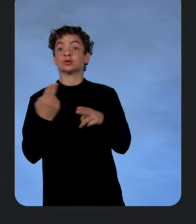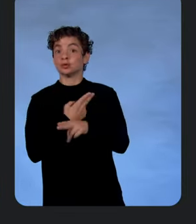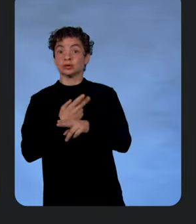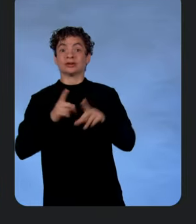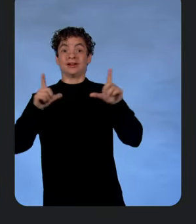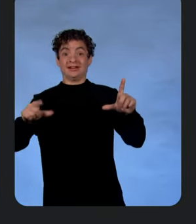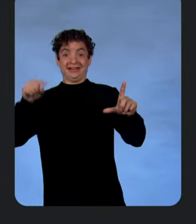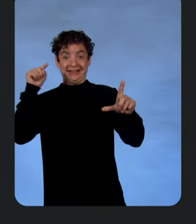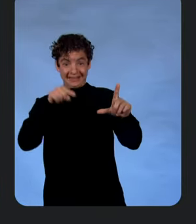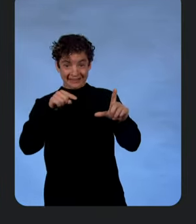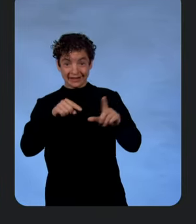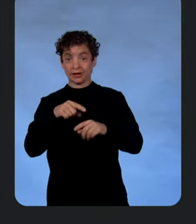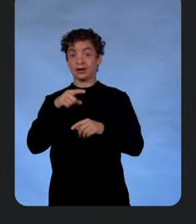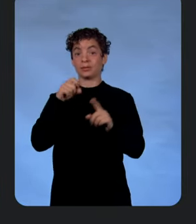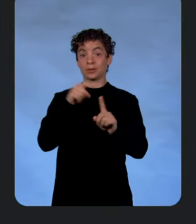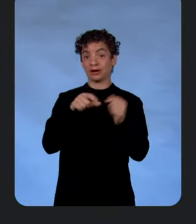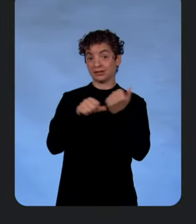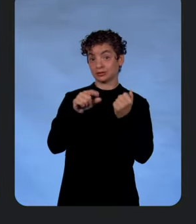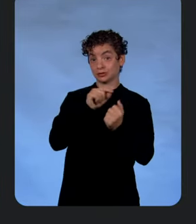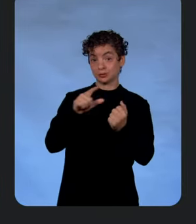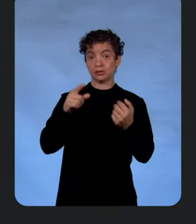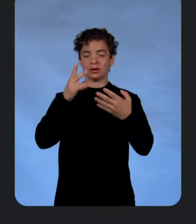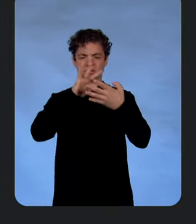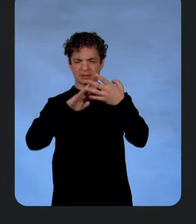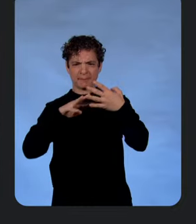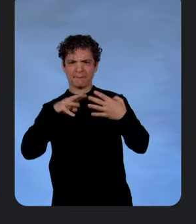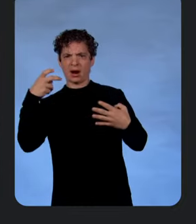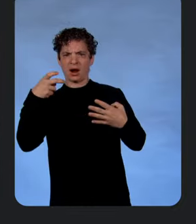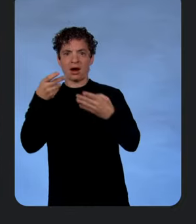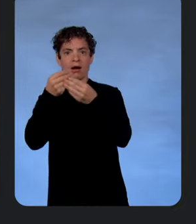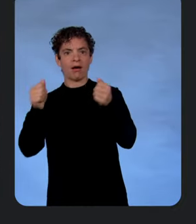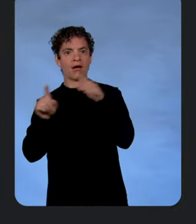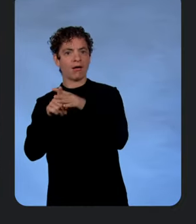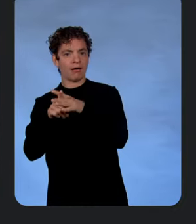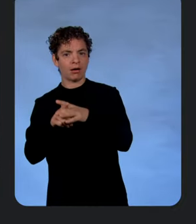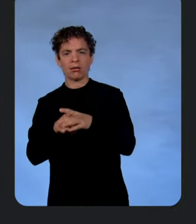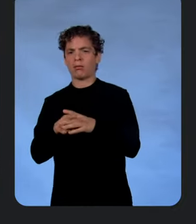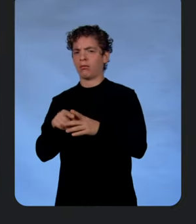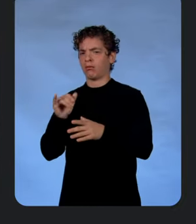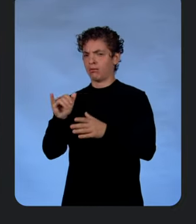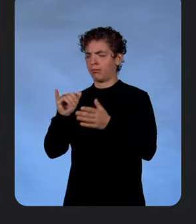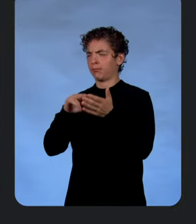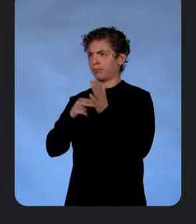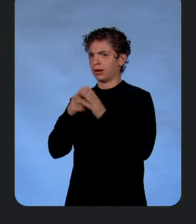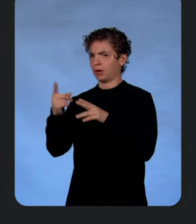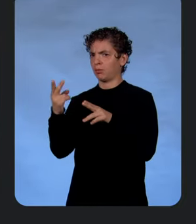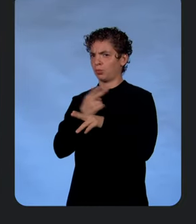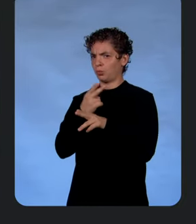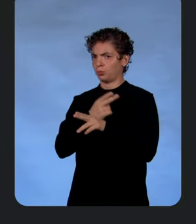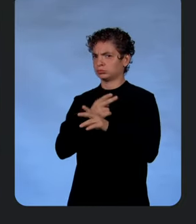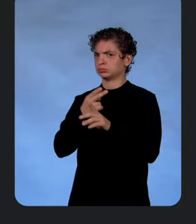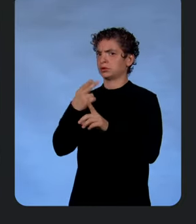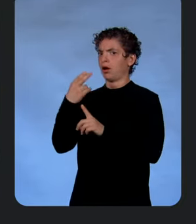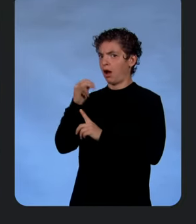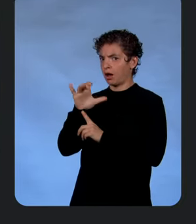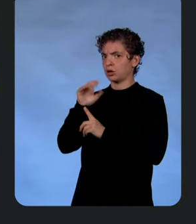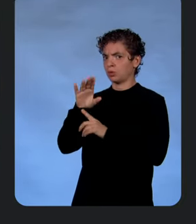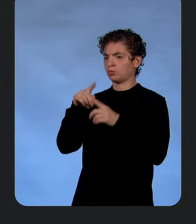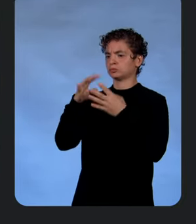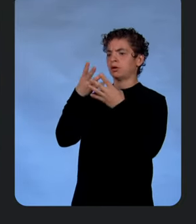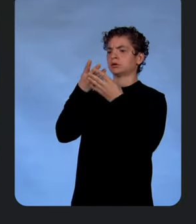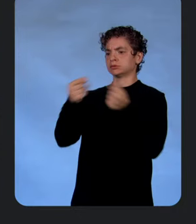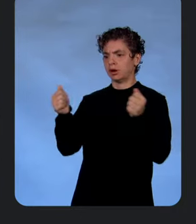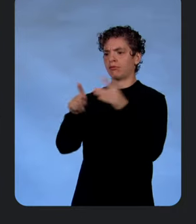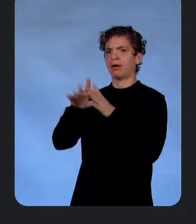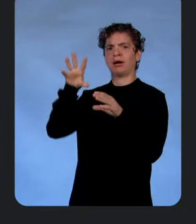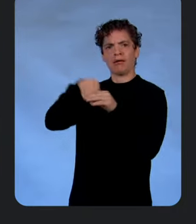debug problems people are having using honeycomb and the query assistant tool. So you're using honeycomb to debug honeycomb. It's very